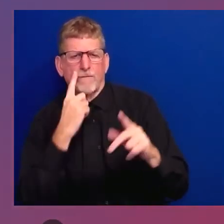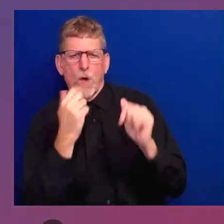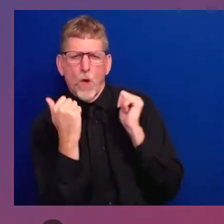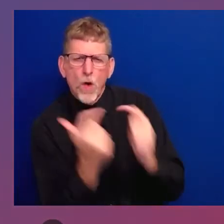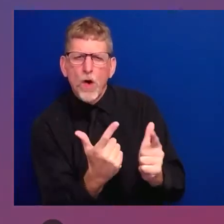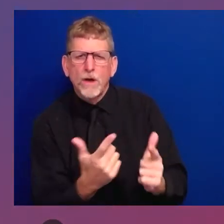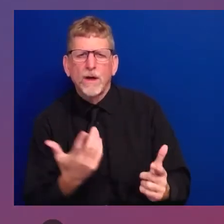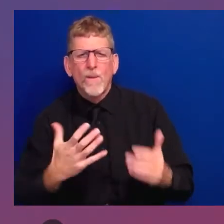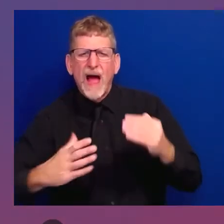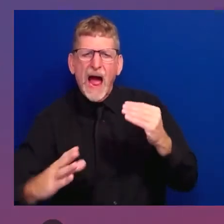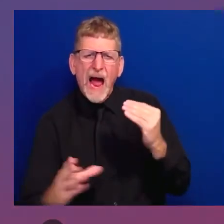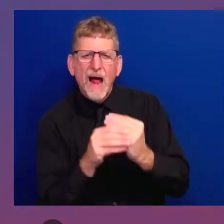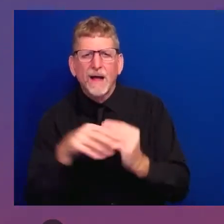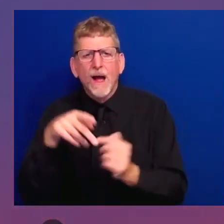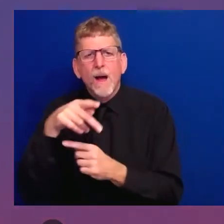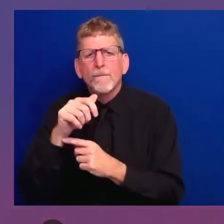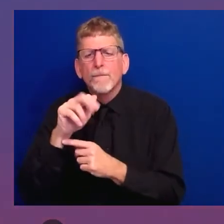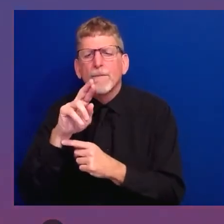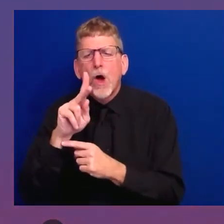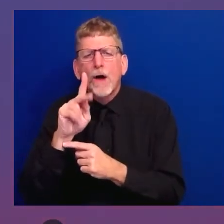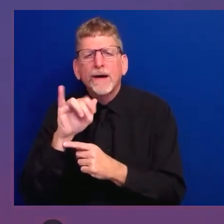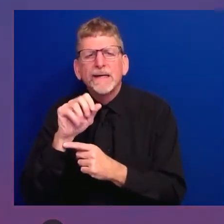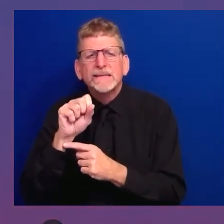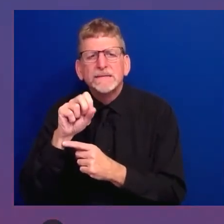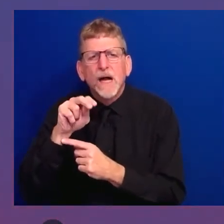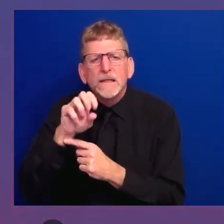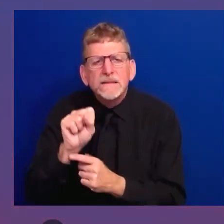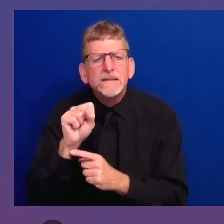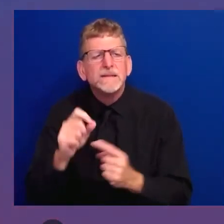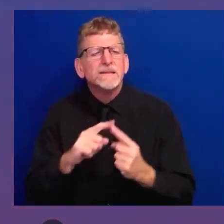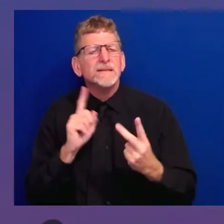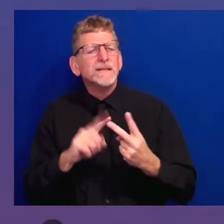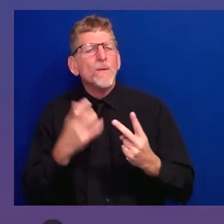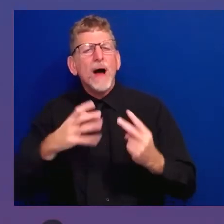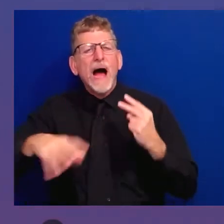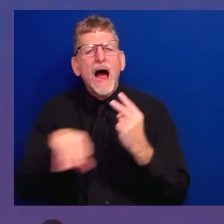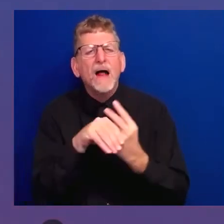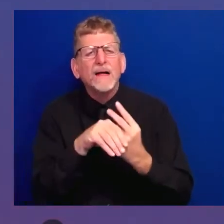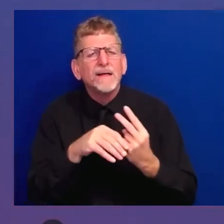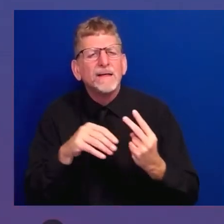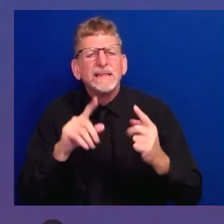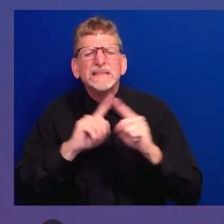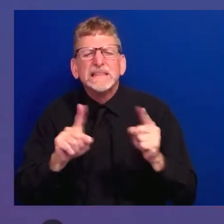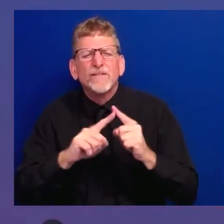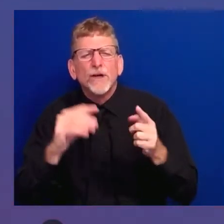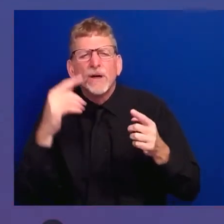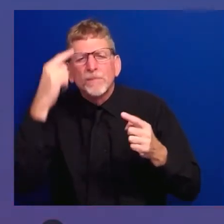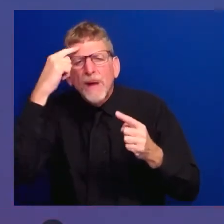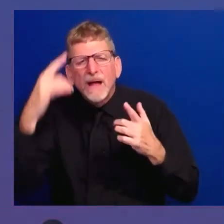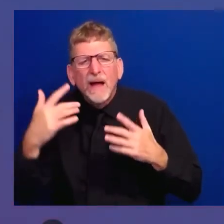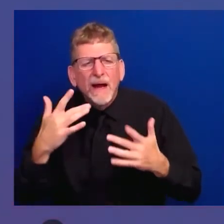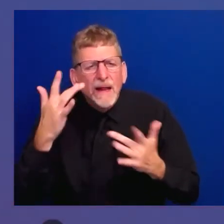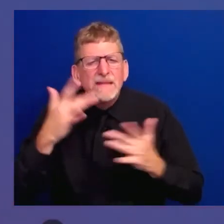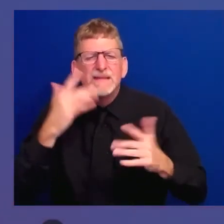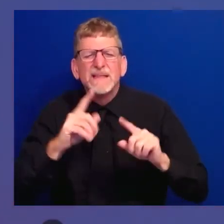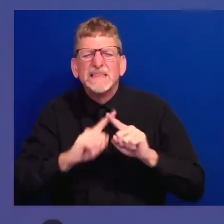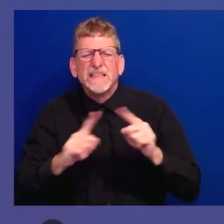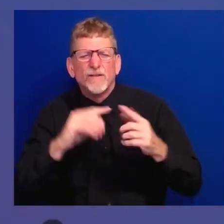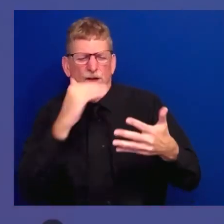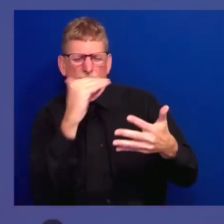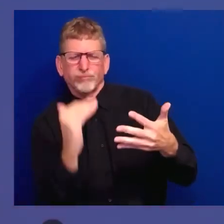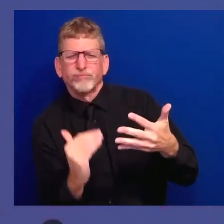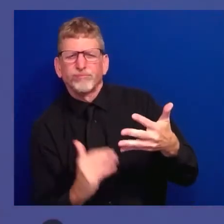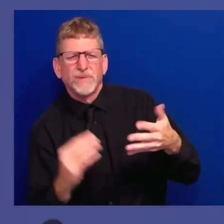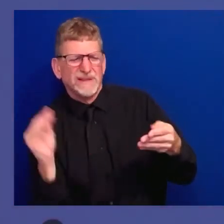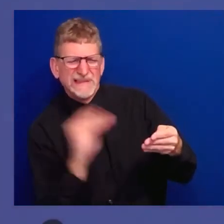tied to Agent Orange exposure. As science told us more decades after the exposure took place, it took far too